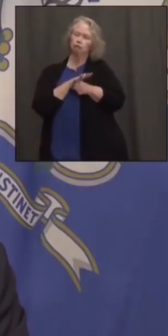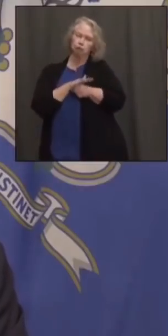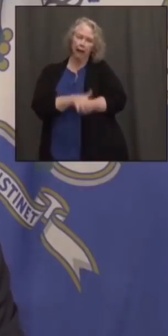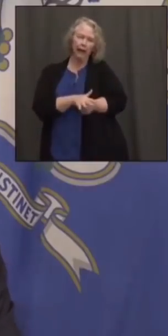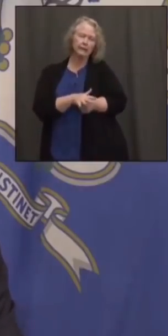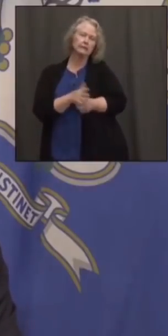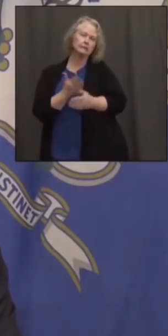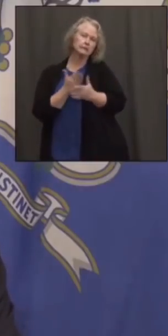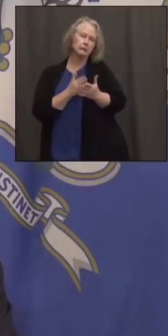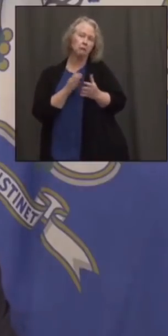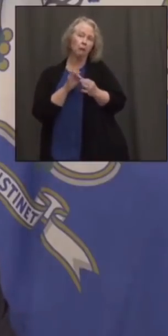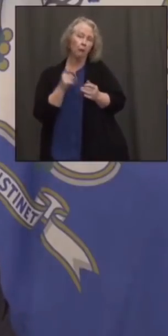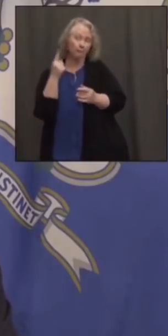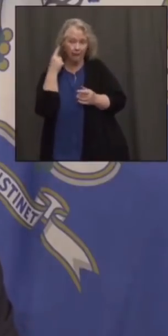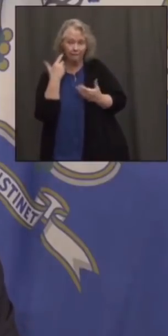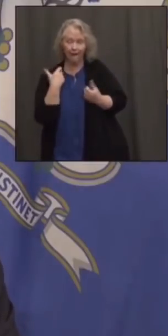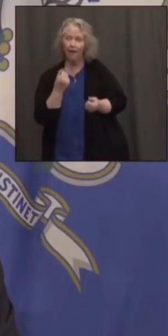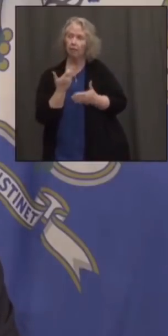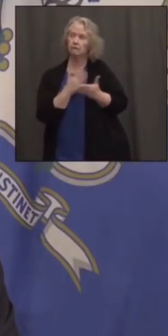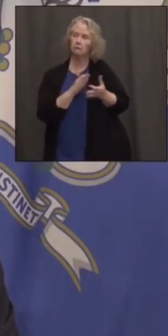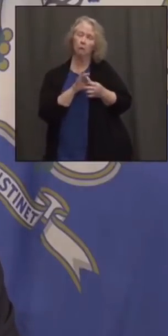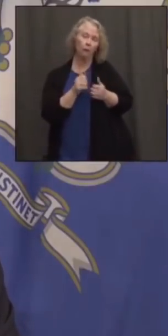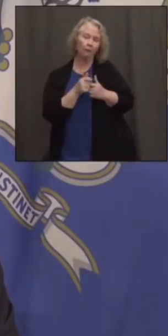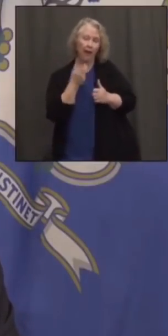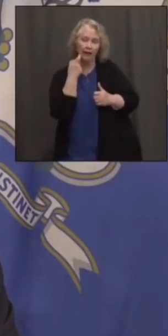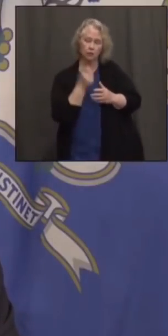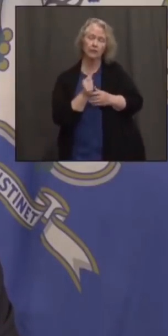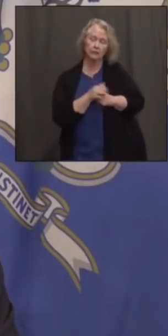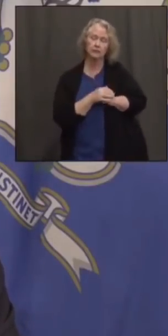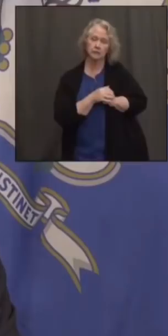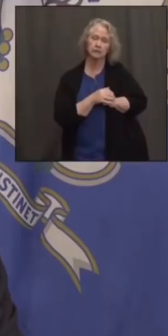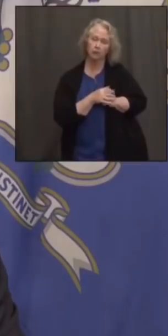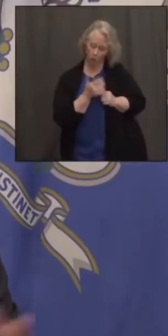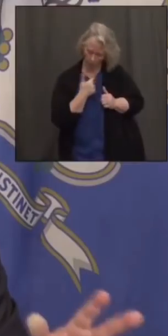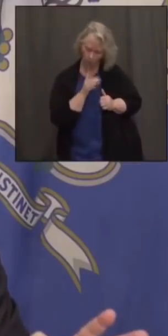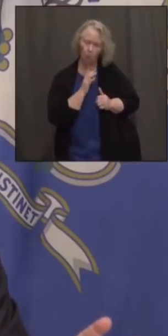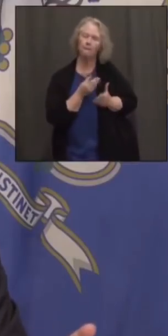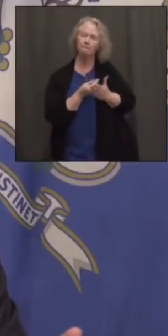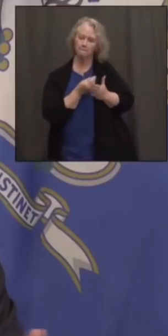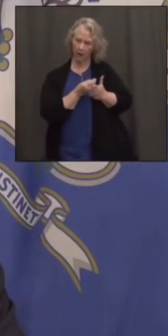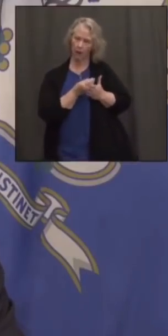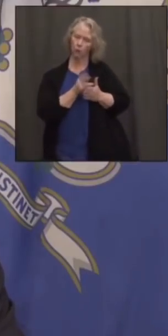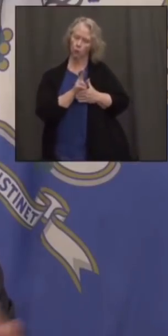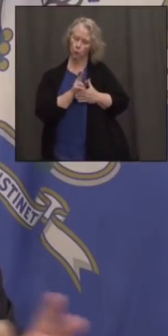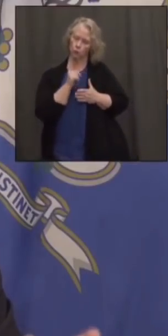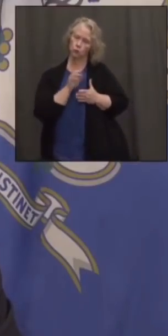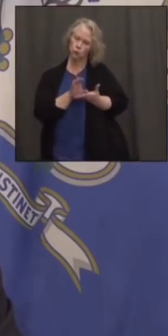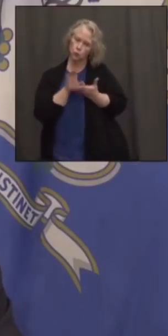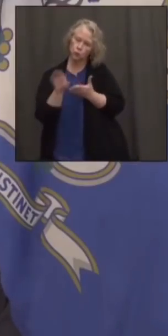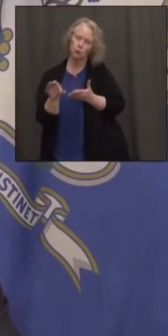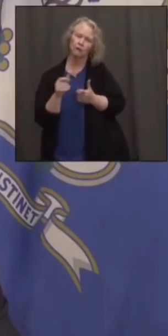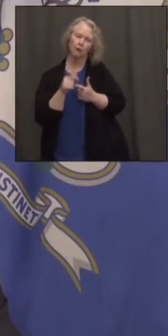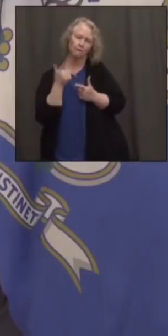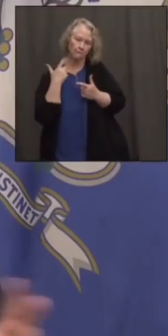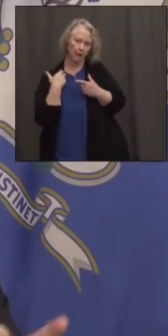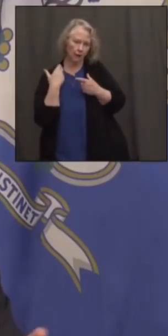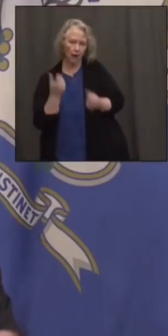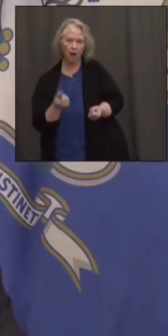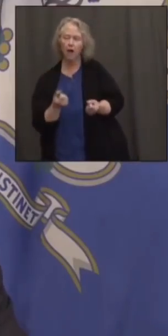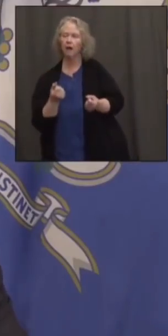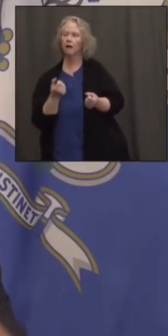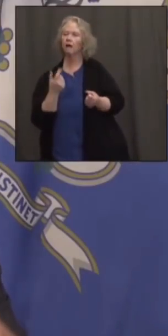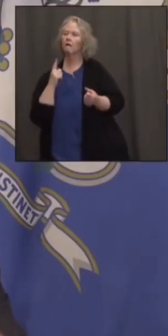health, addiction-related issues. And, yes, we're putting money, you know, more on the mental health, more on the project